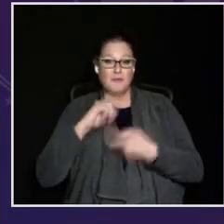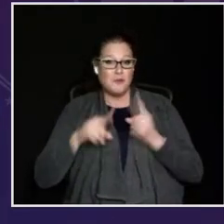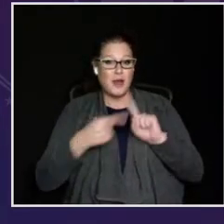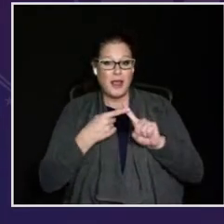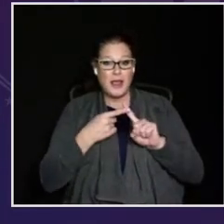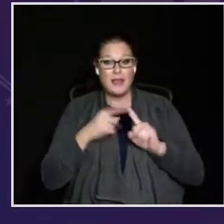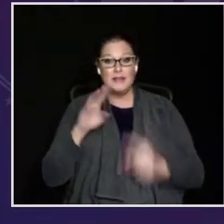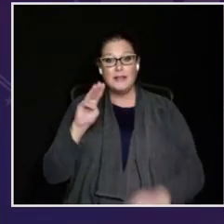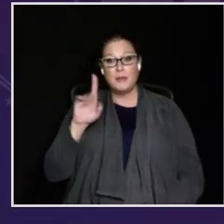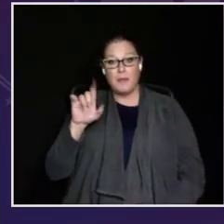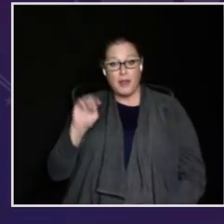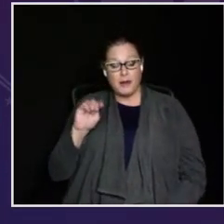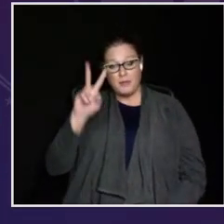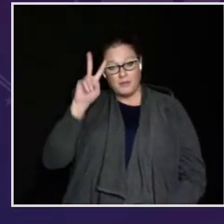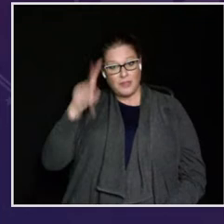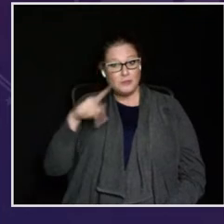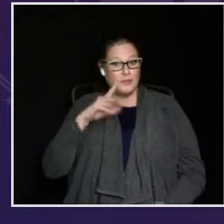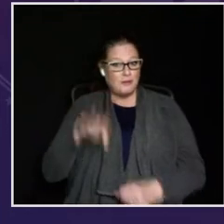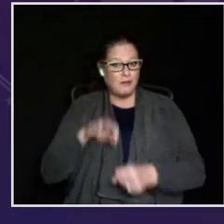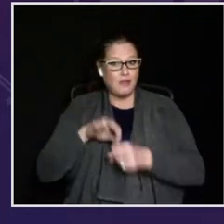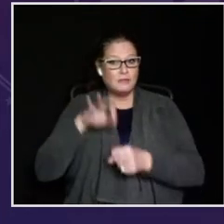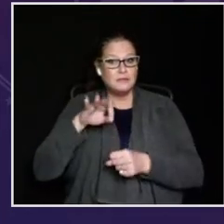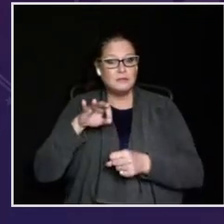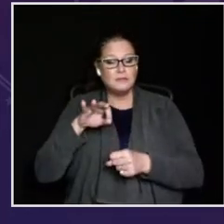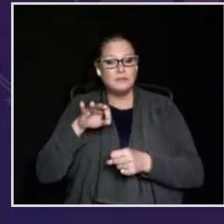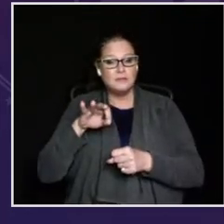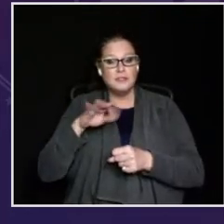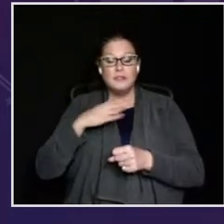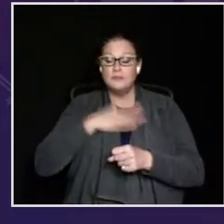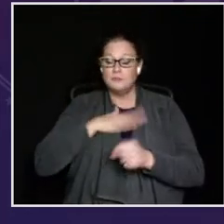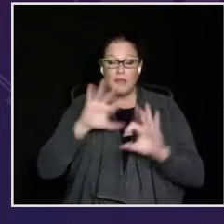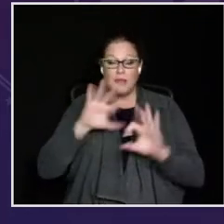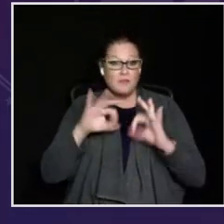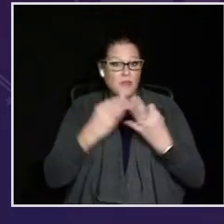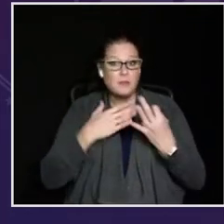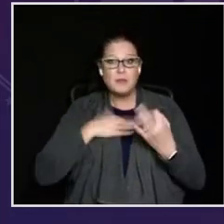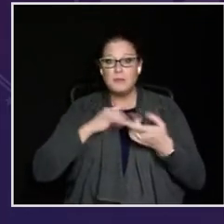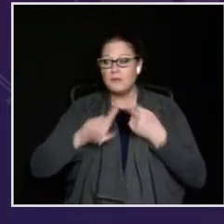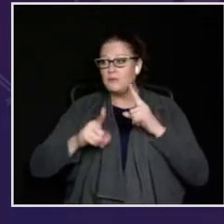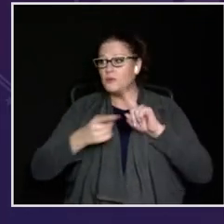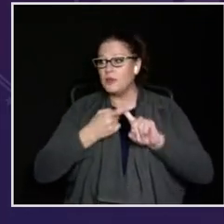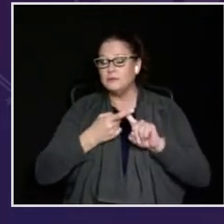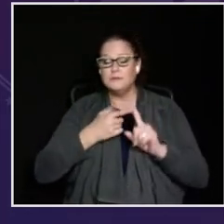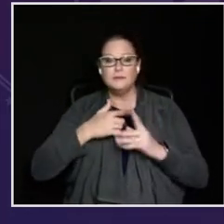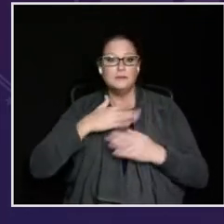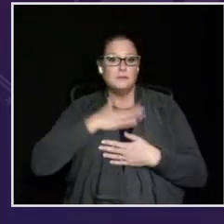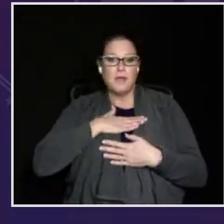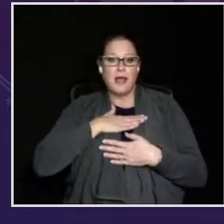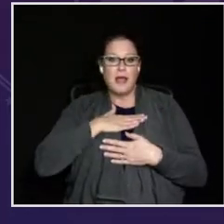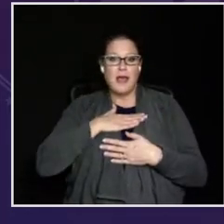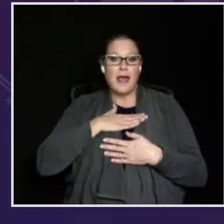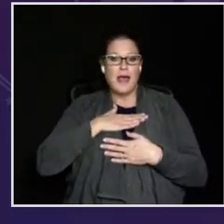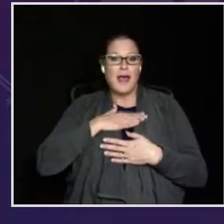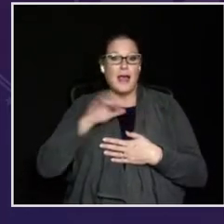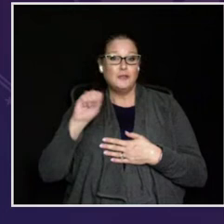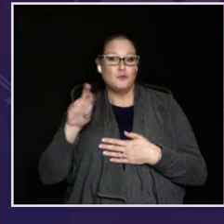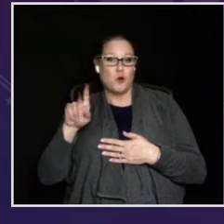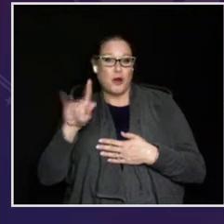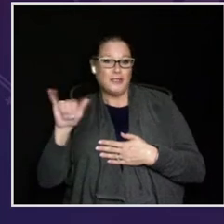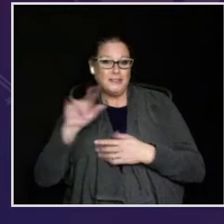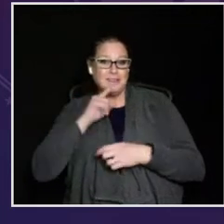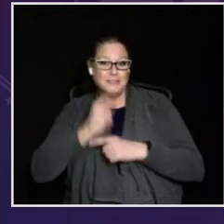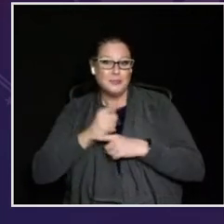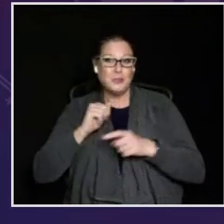Mr. President-elect, my good friend, Madam Vice President-elect, to my family,